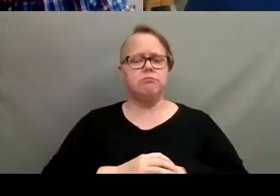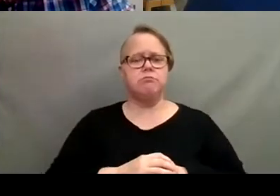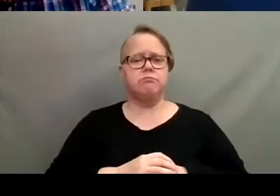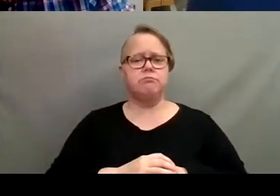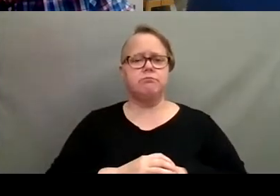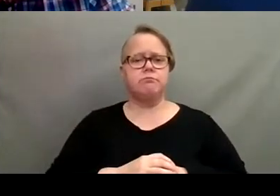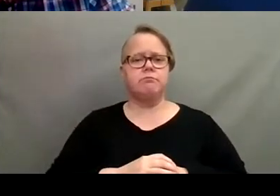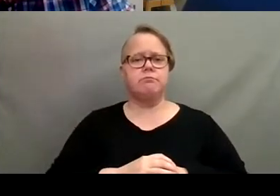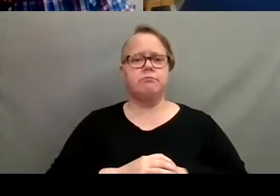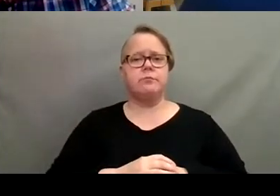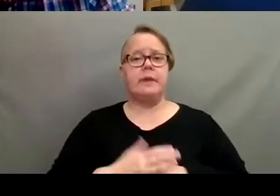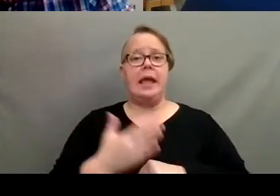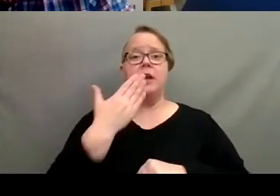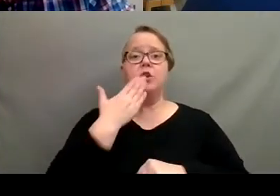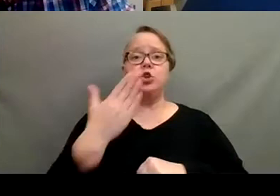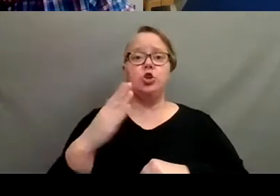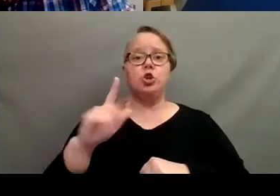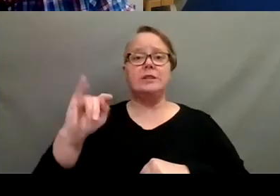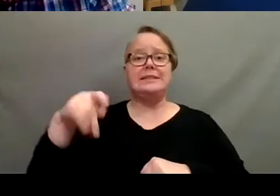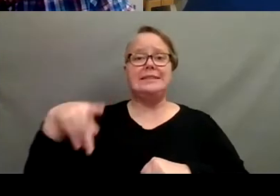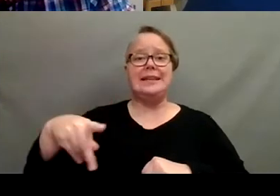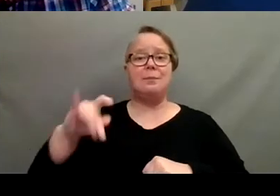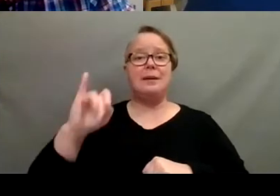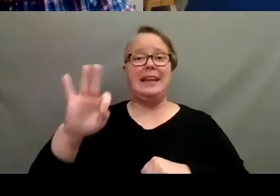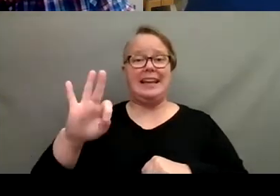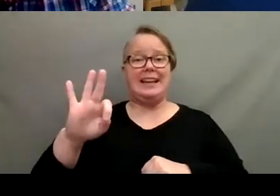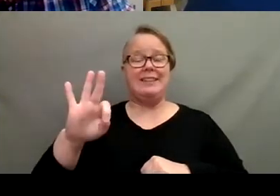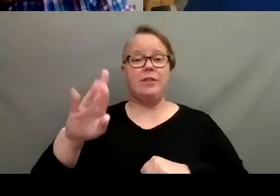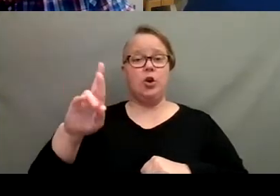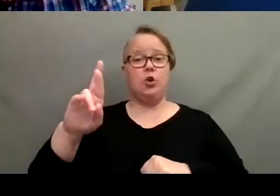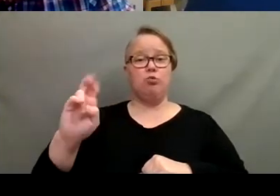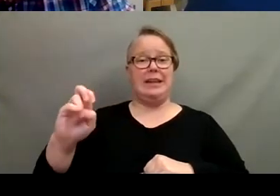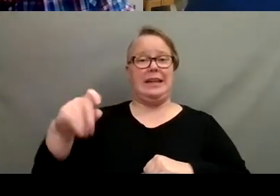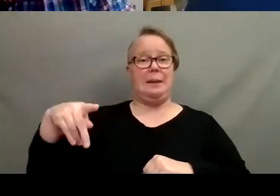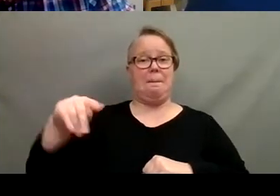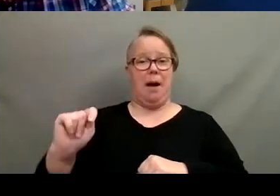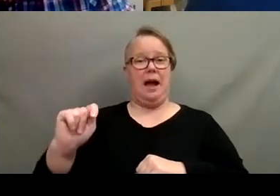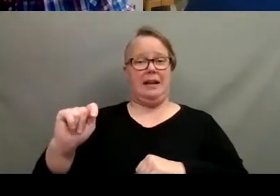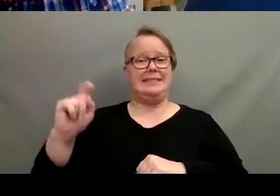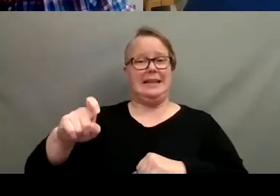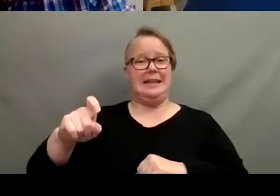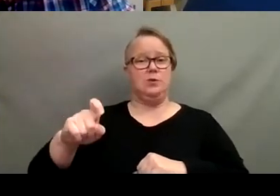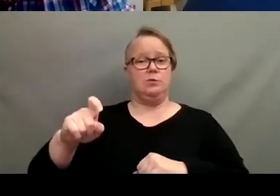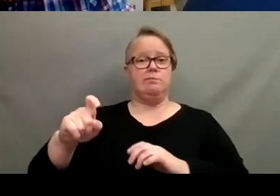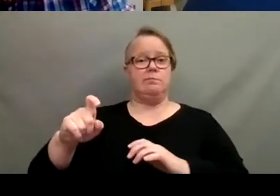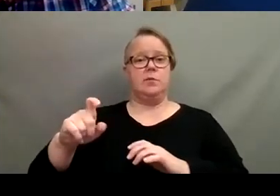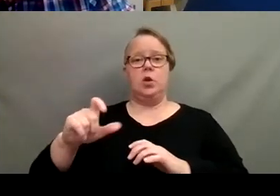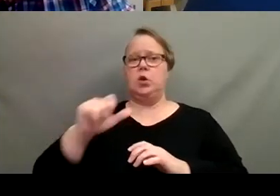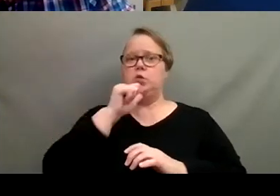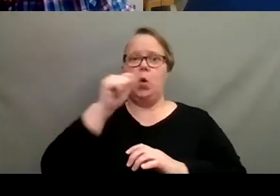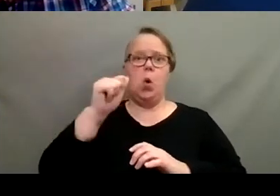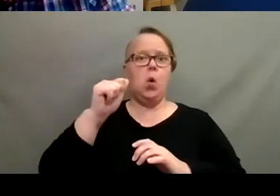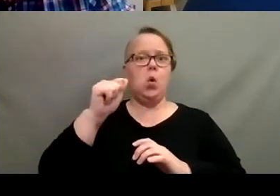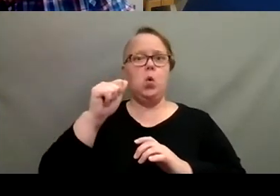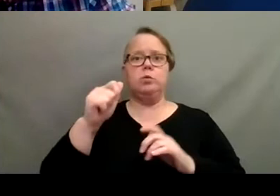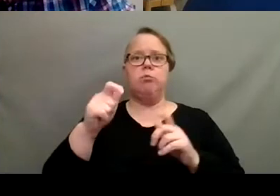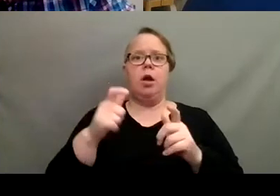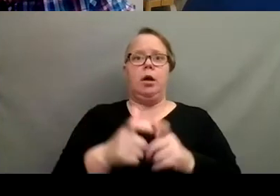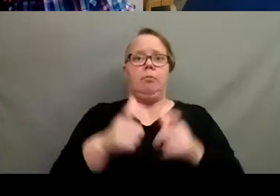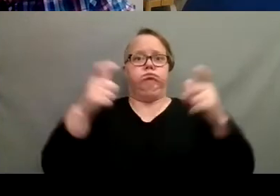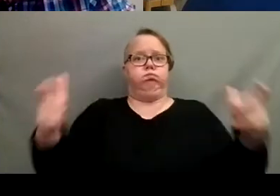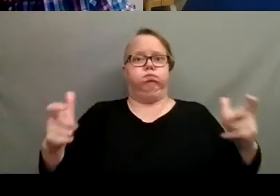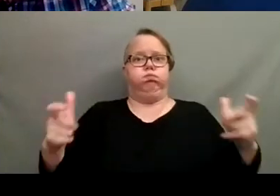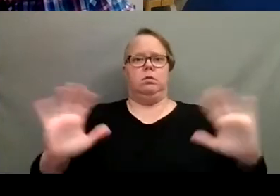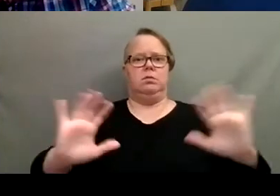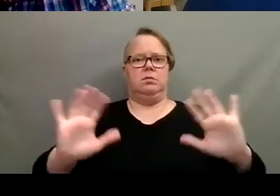And a good tip for if you are going to repot, if you feel like it's time to repot, don't go too crazy on your pot size. Only go